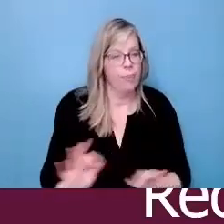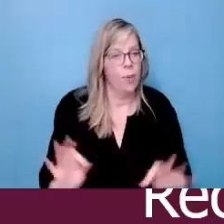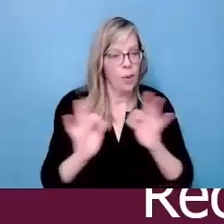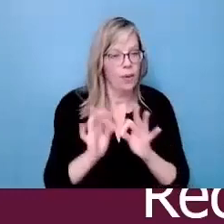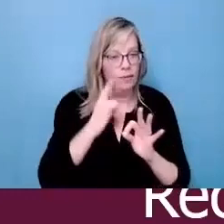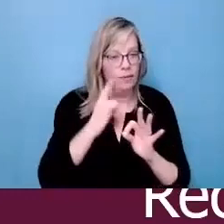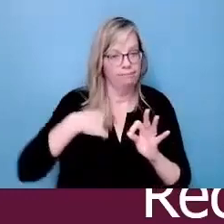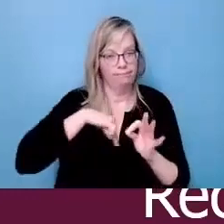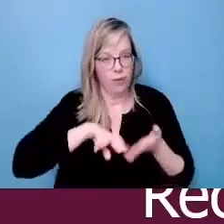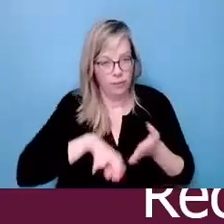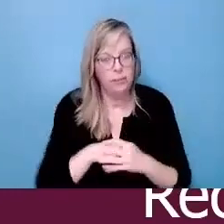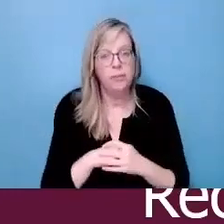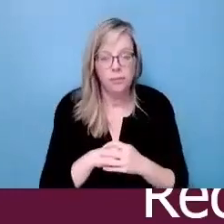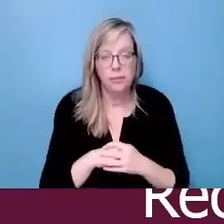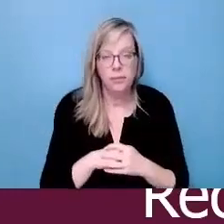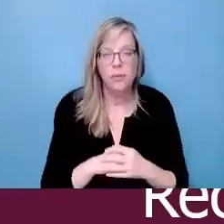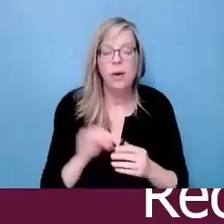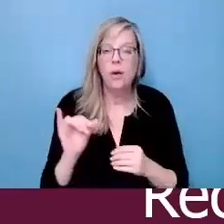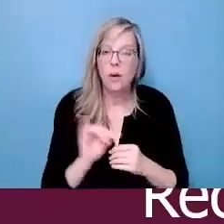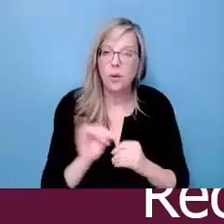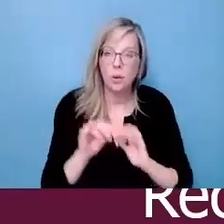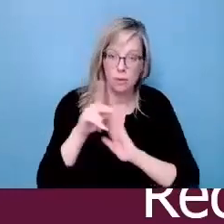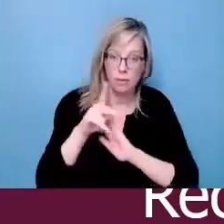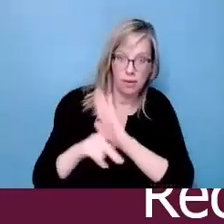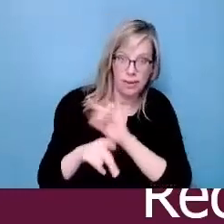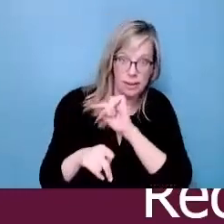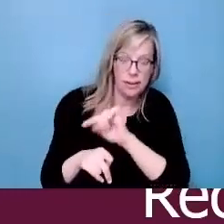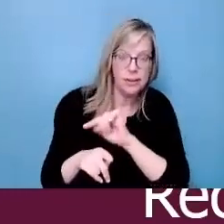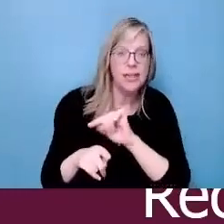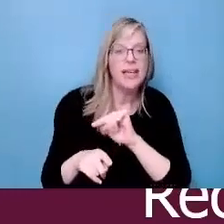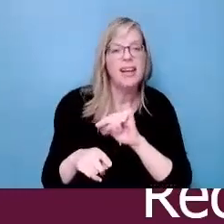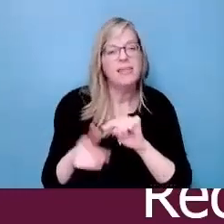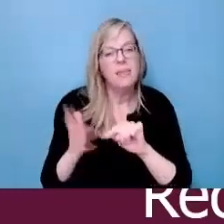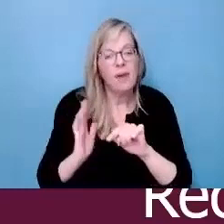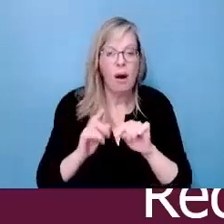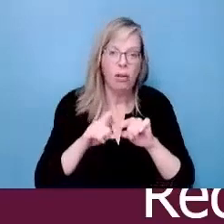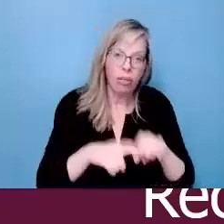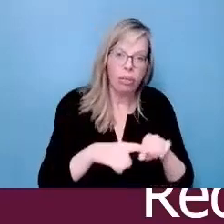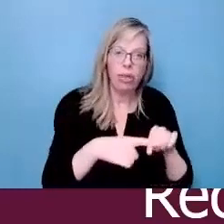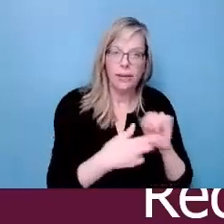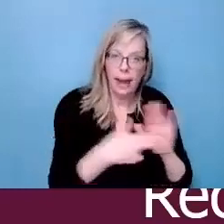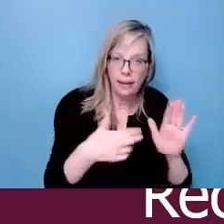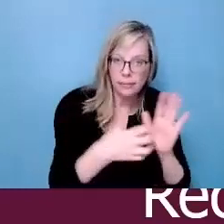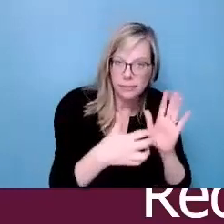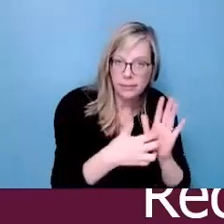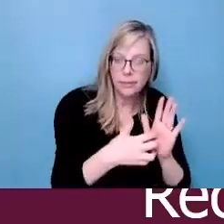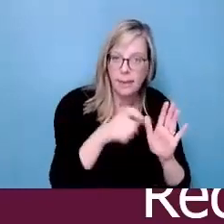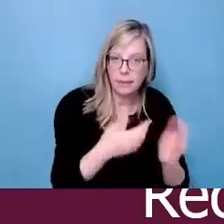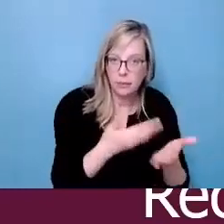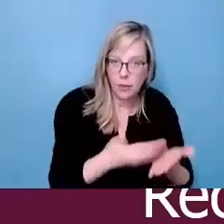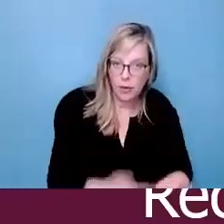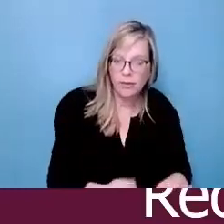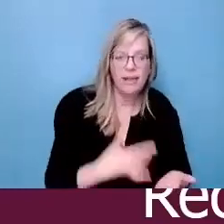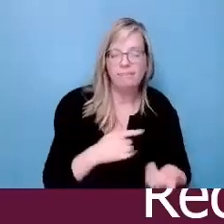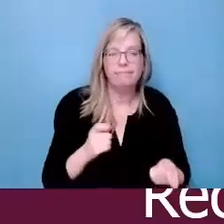paramount in our review and change to policies that rely on diagnosis in order to receive supports or